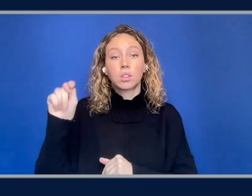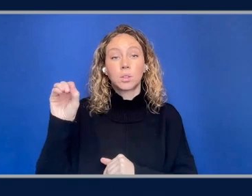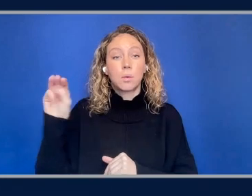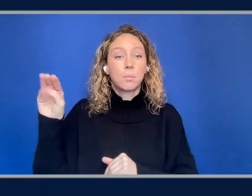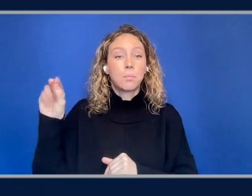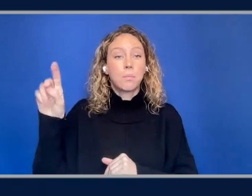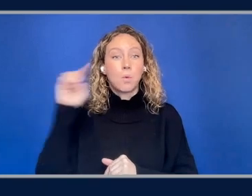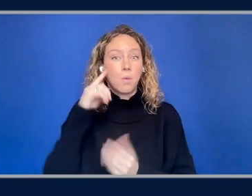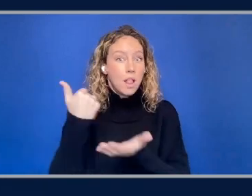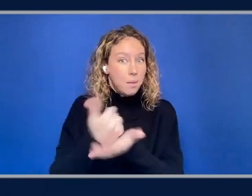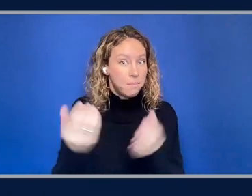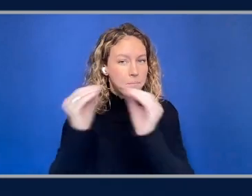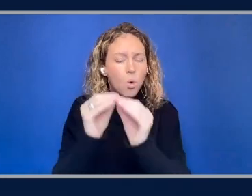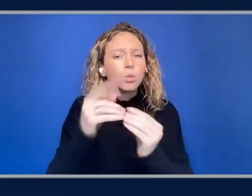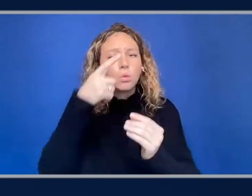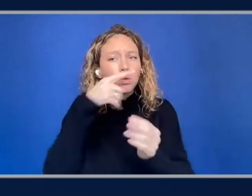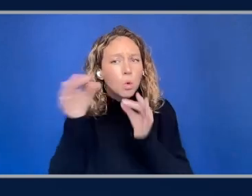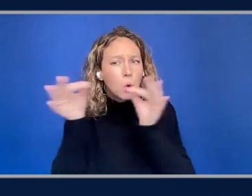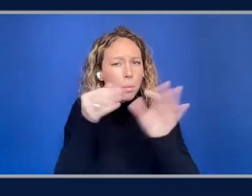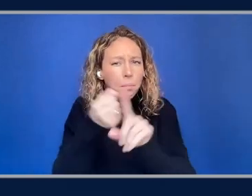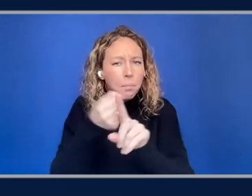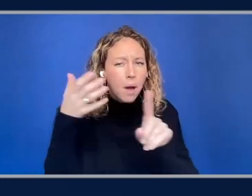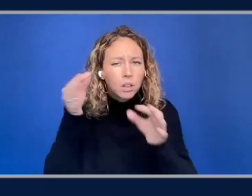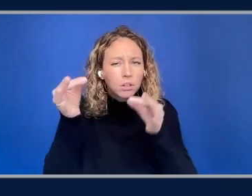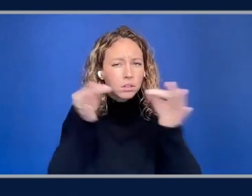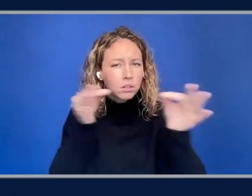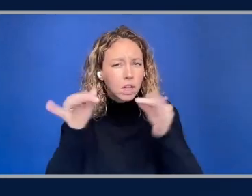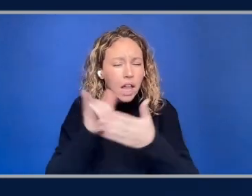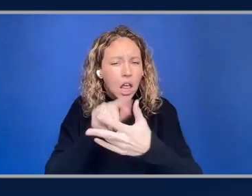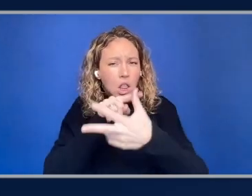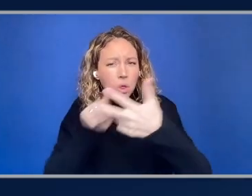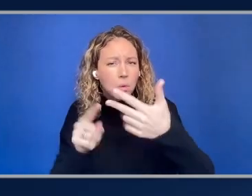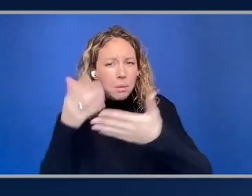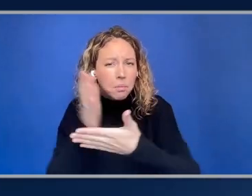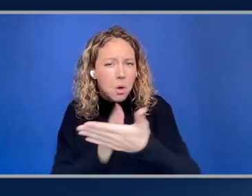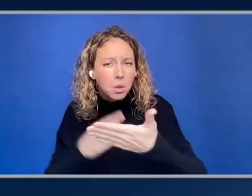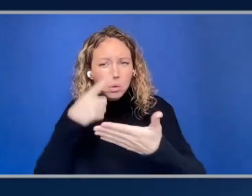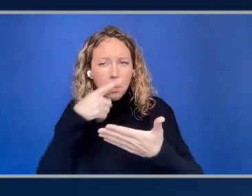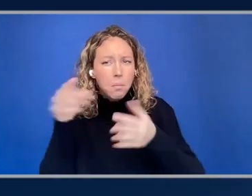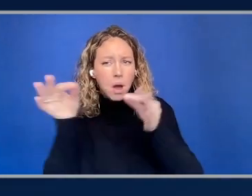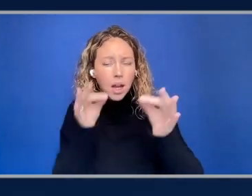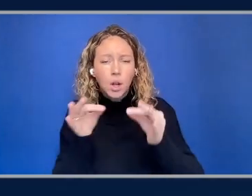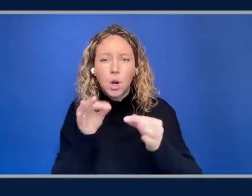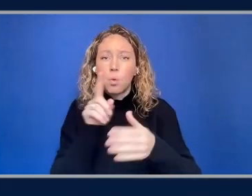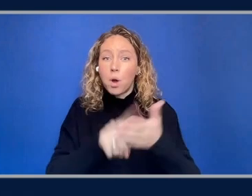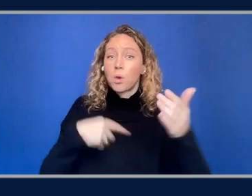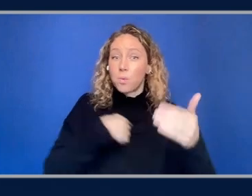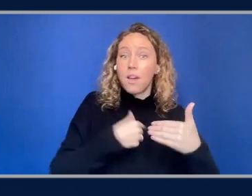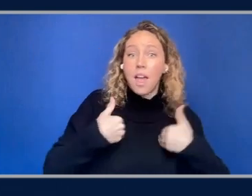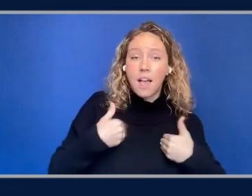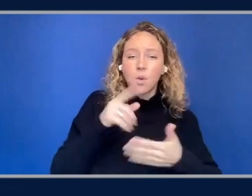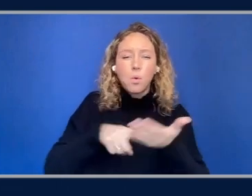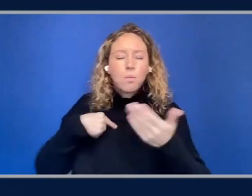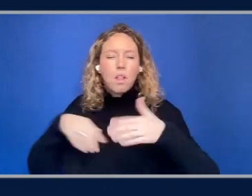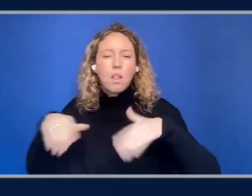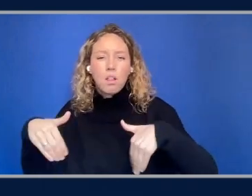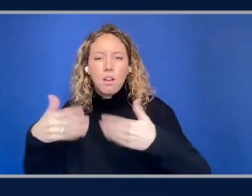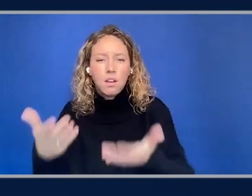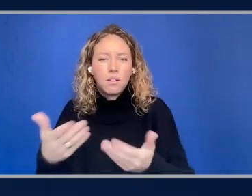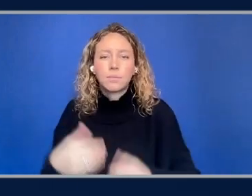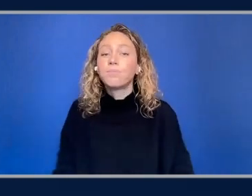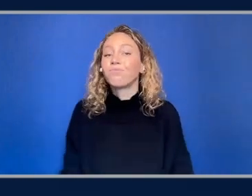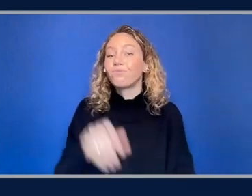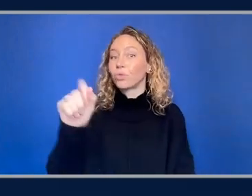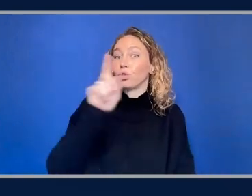So can you paint us those three steps? Like what is there and what isn't? It's truly been, you it's been a journey for EKS. We actually, we